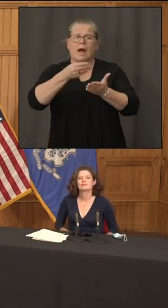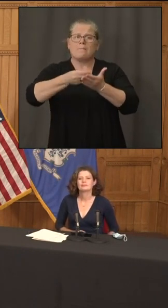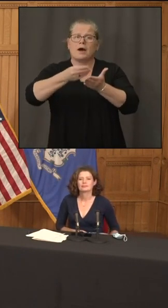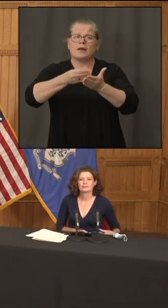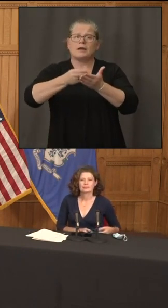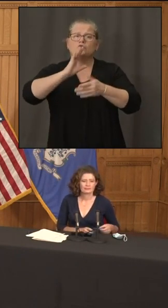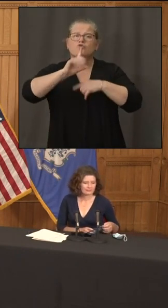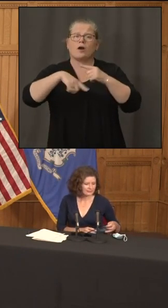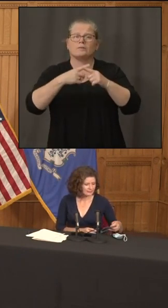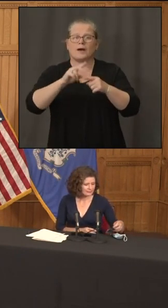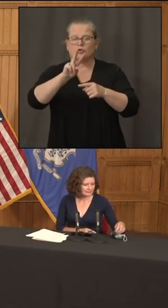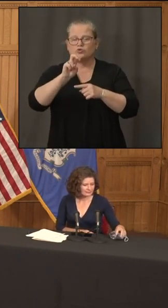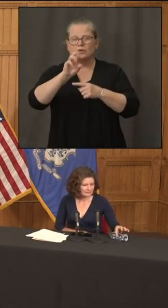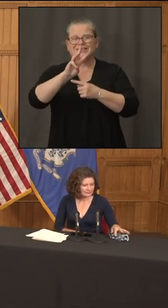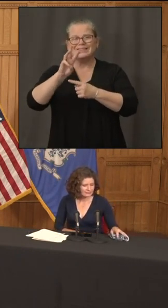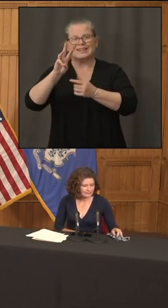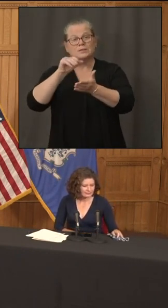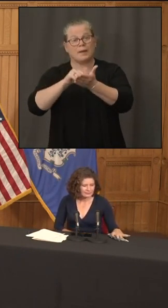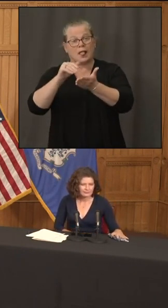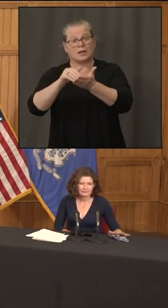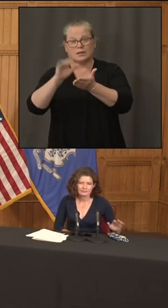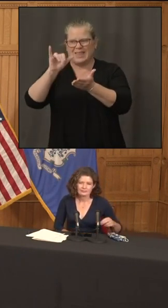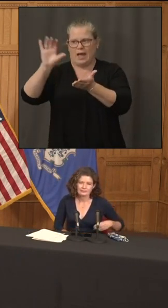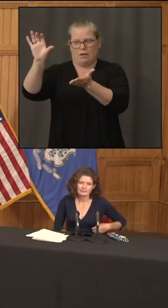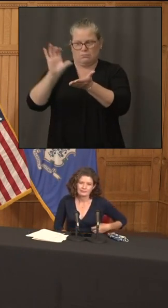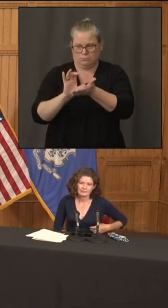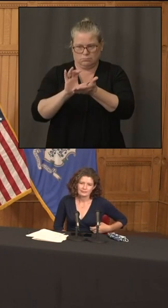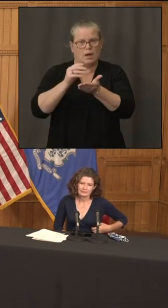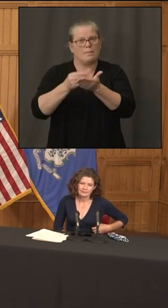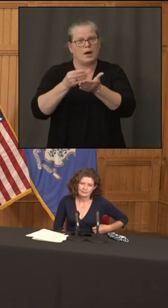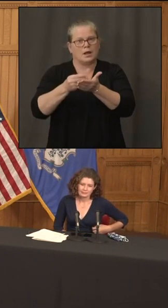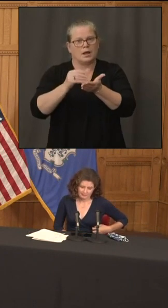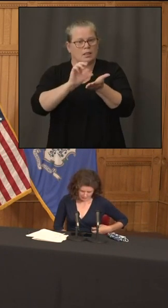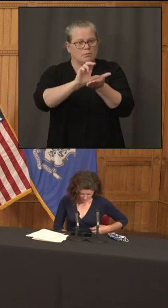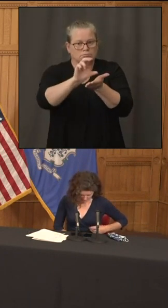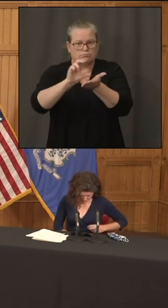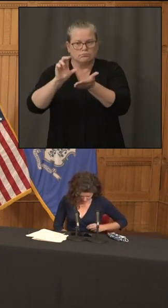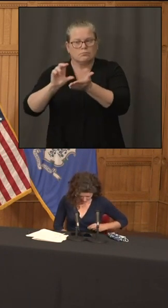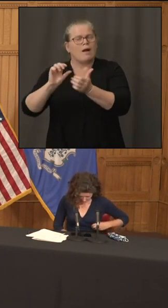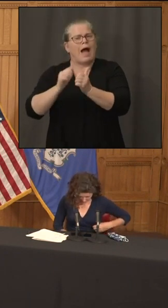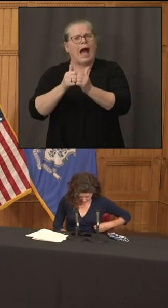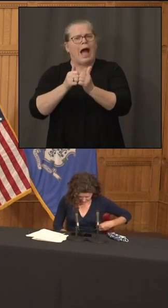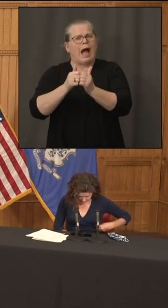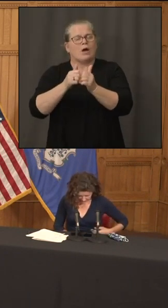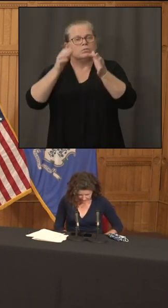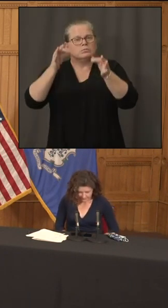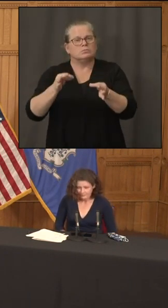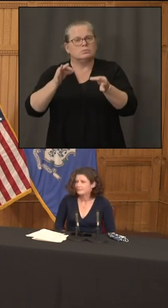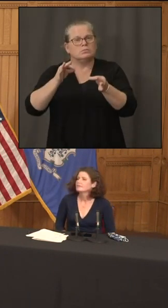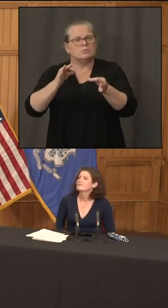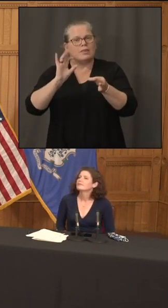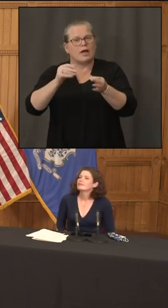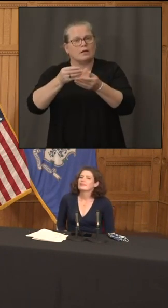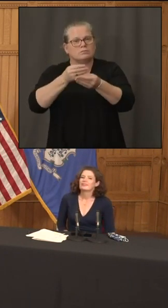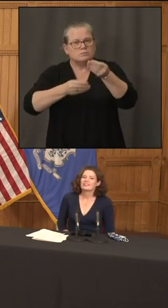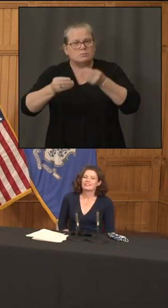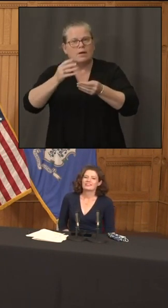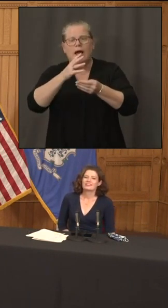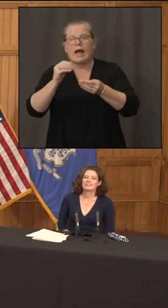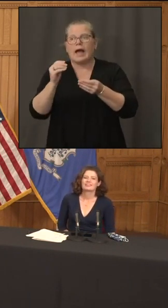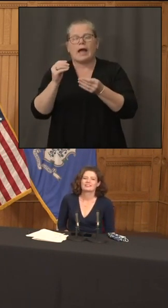of 266 million and what are the prospects for more money you want that melissa